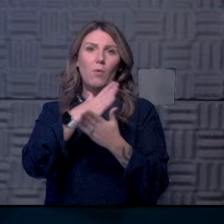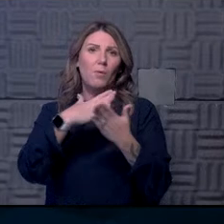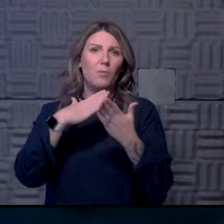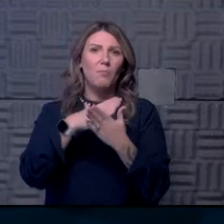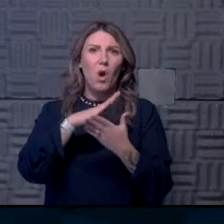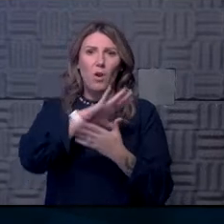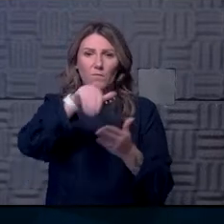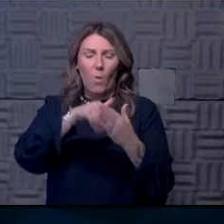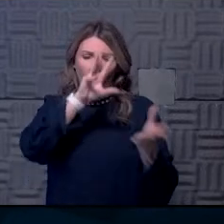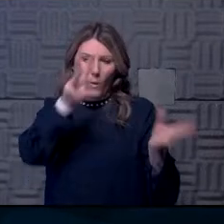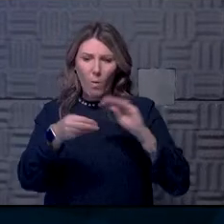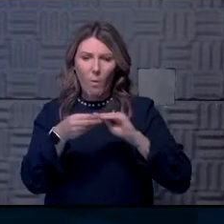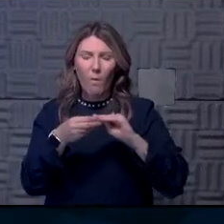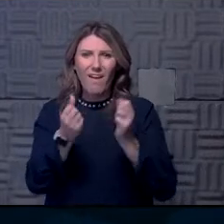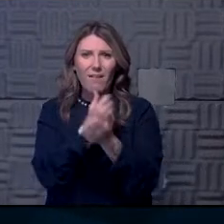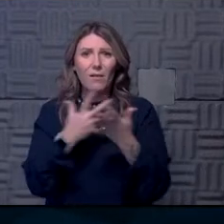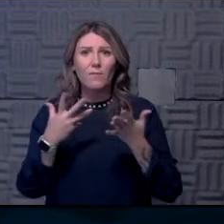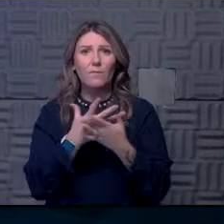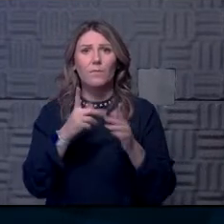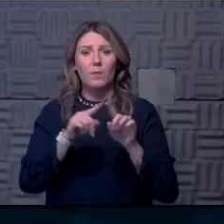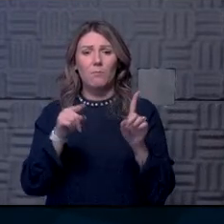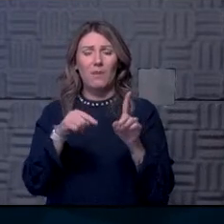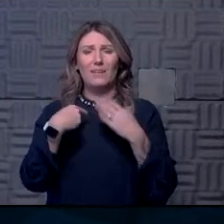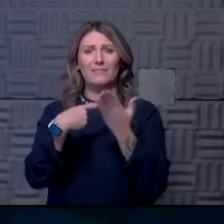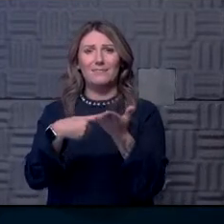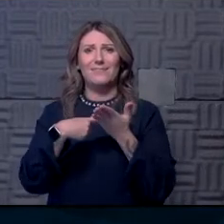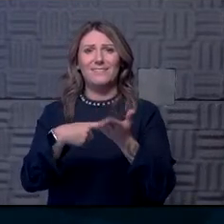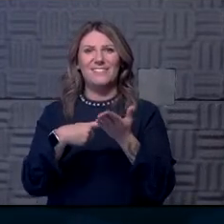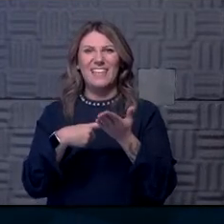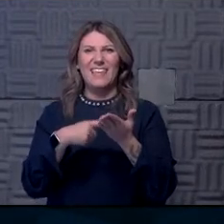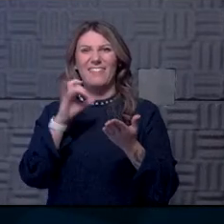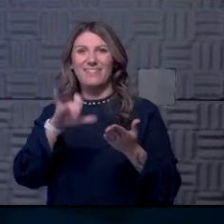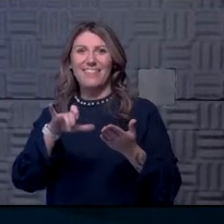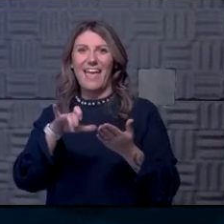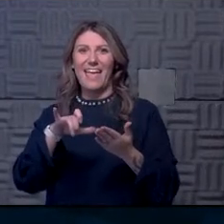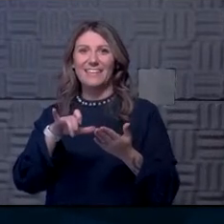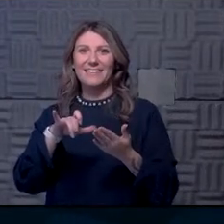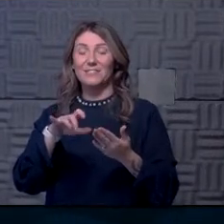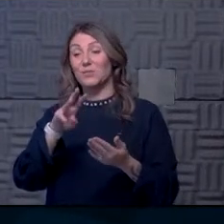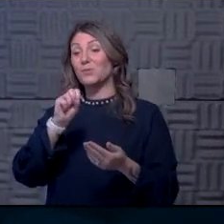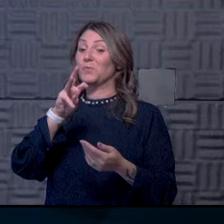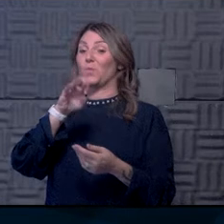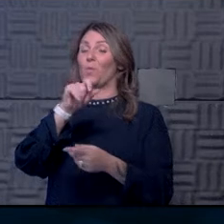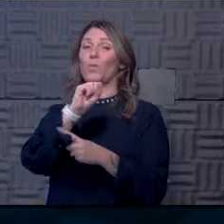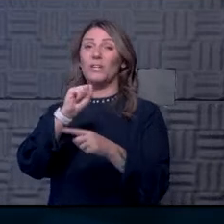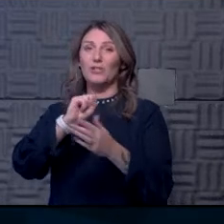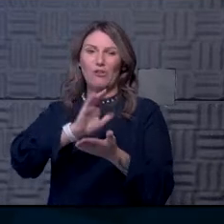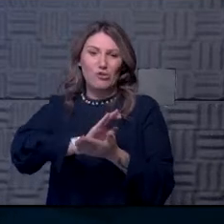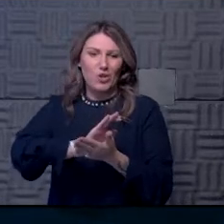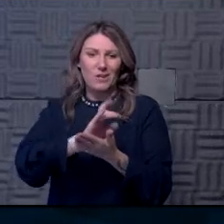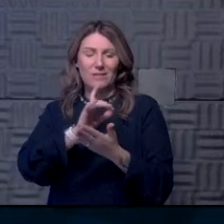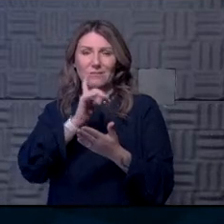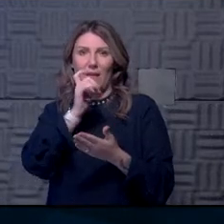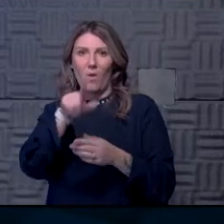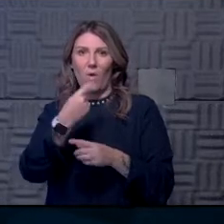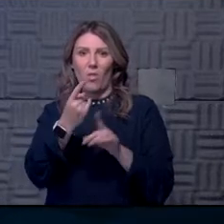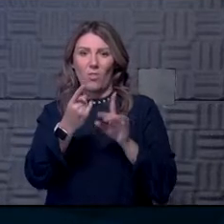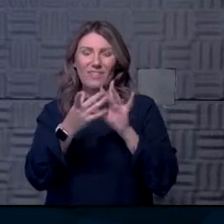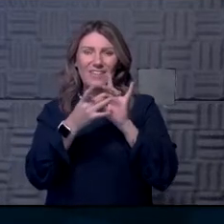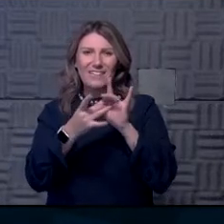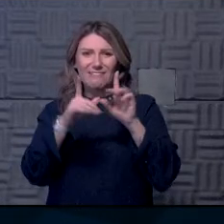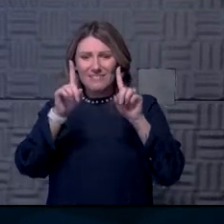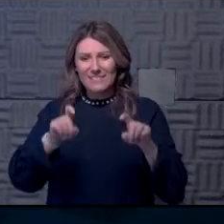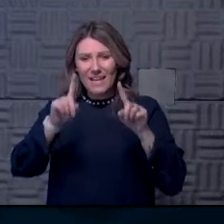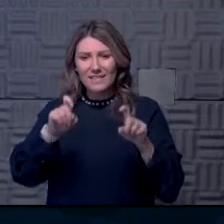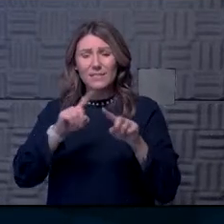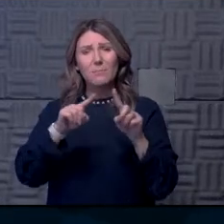we like to think about. But as I know, we've talked about in this program, the sort of Swiss cheese model, it's not just about testing and probably it's primarily about individual behavior when it comes to,